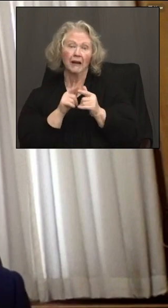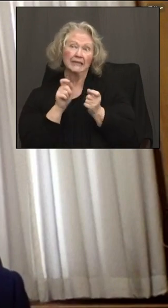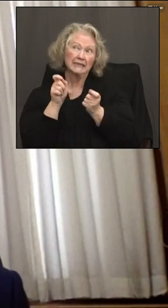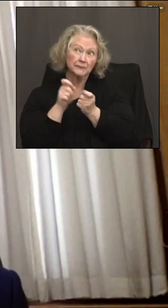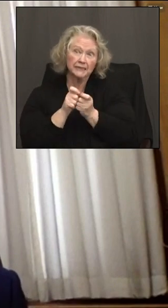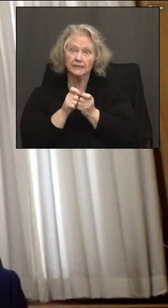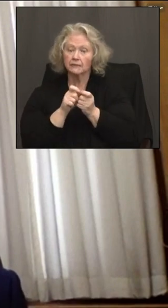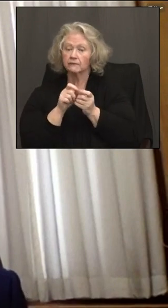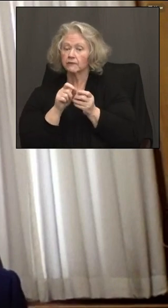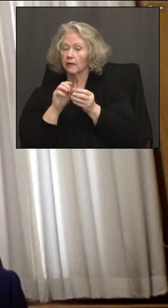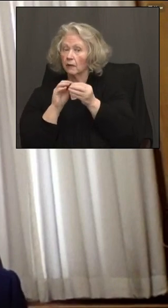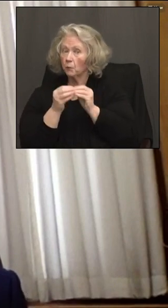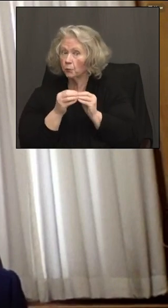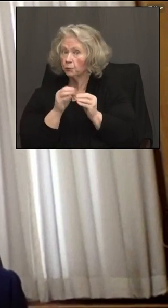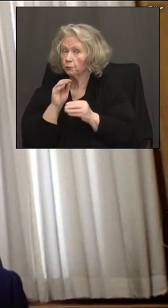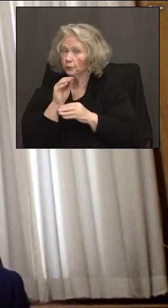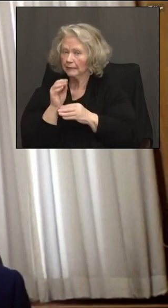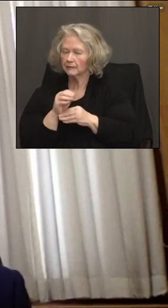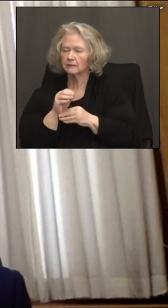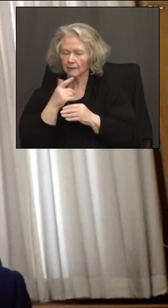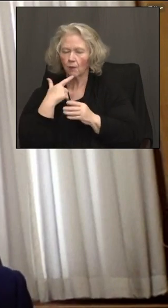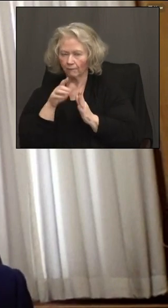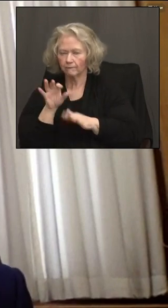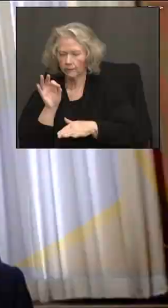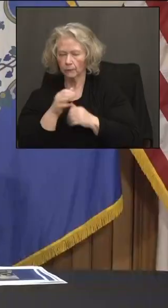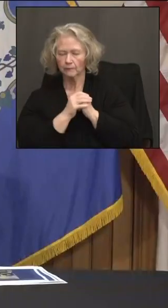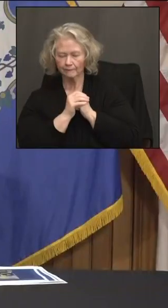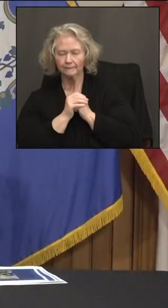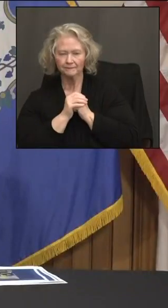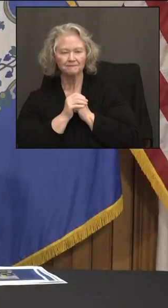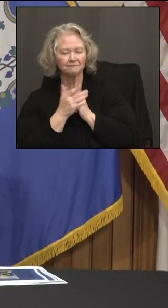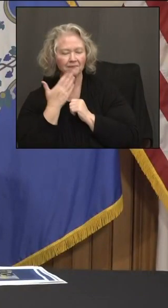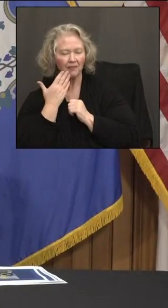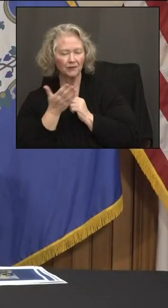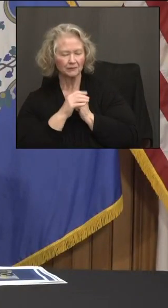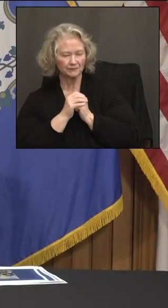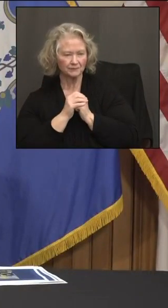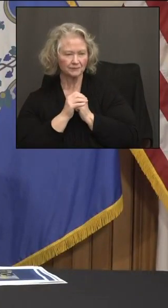specific numbers afterwards. Thank you.